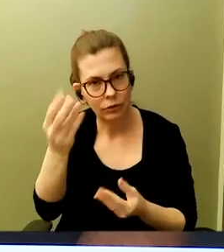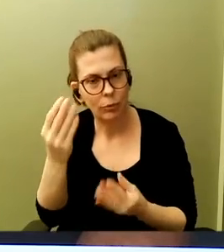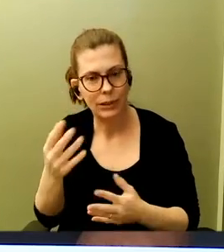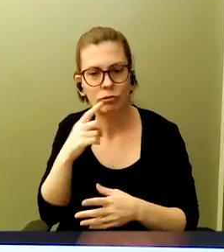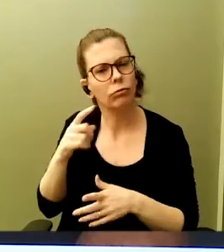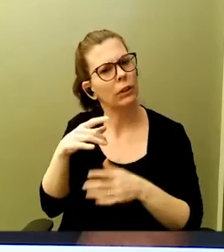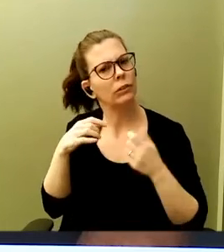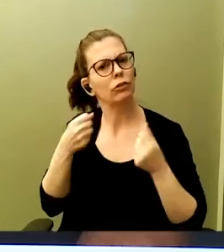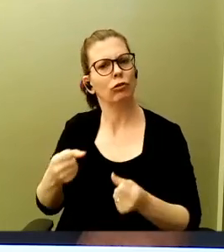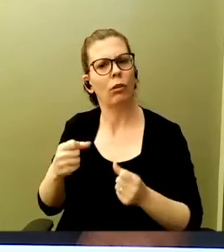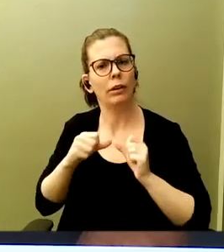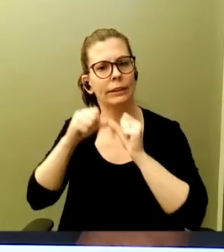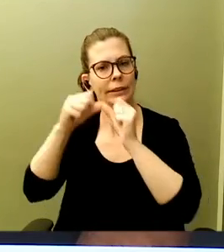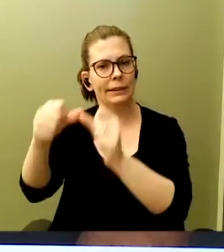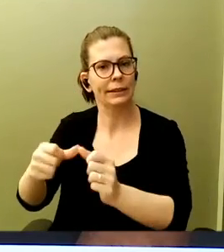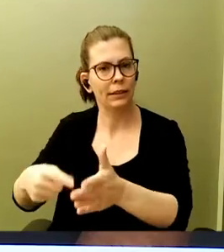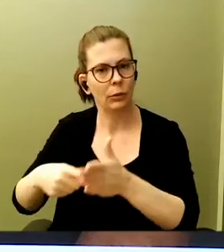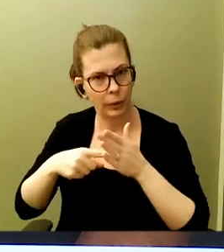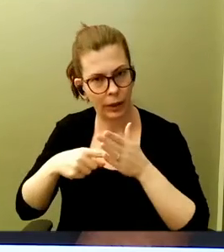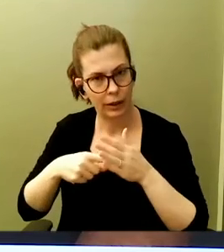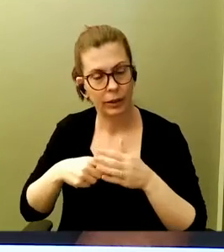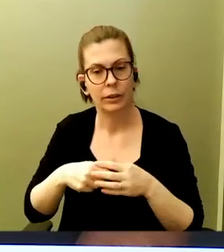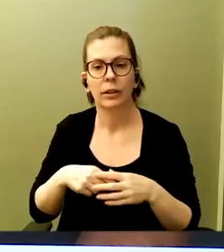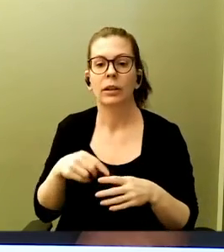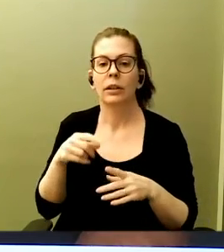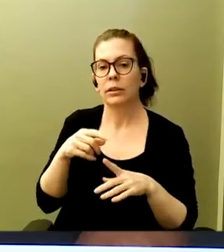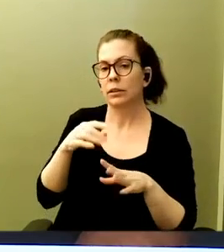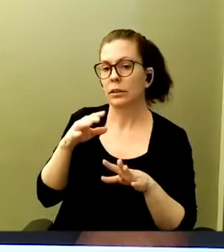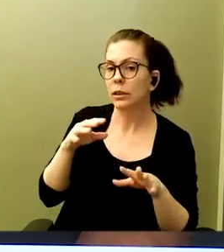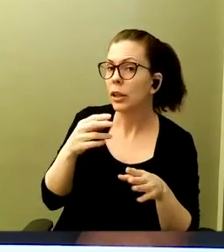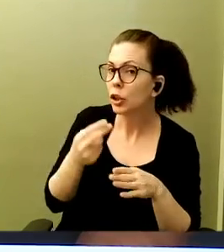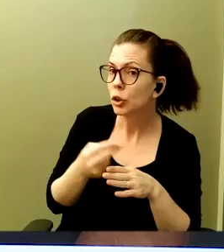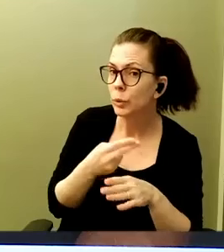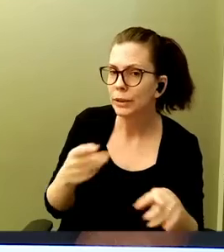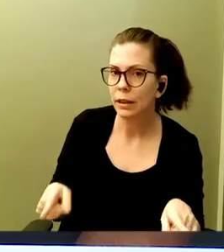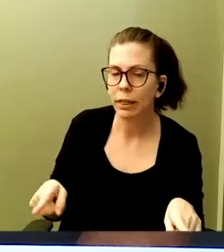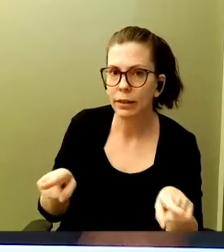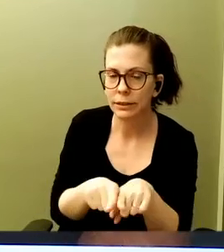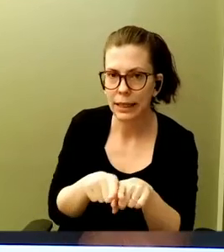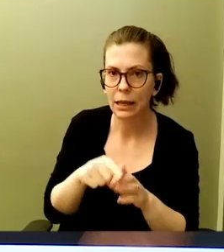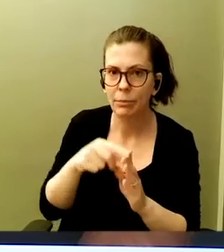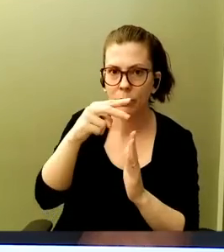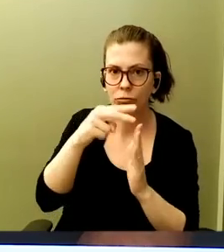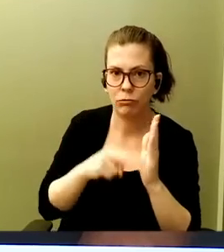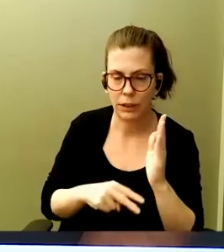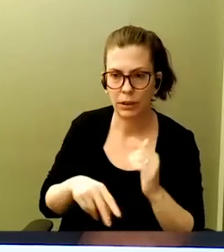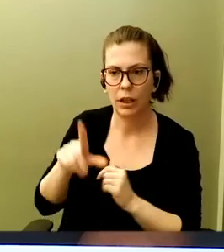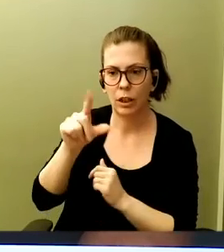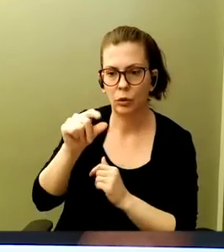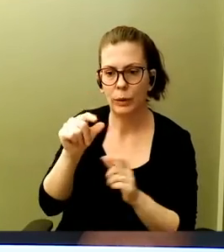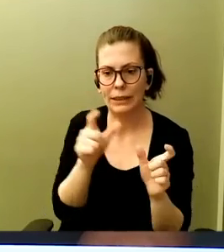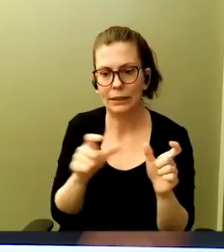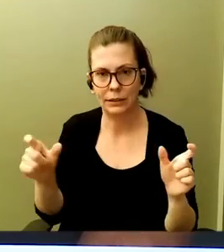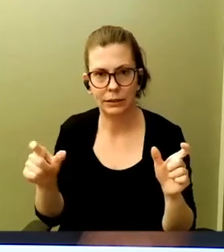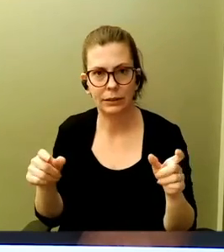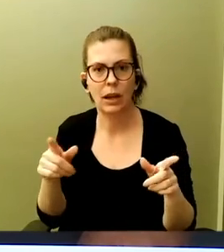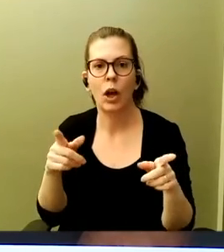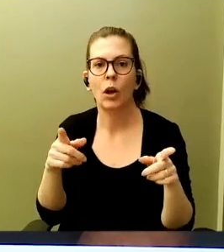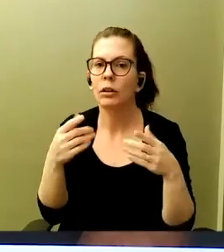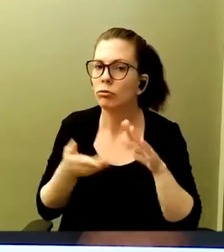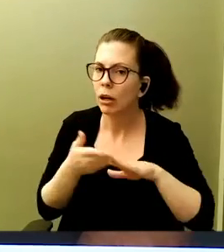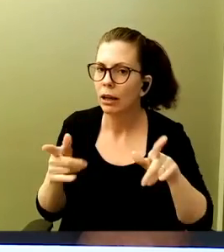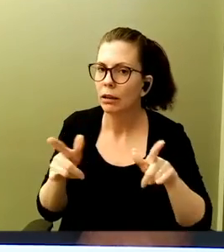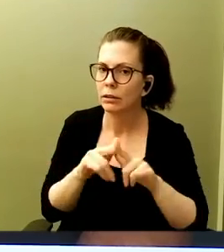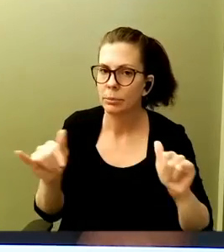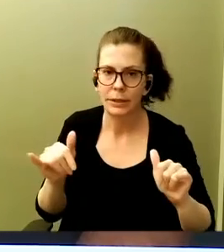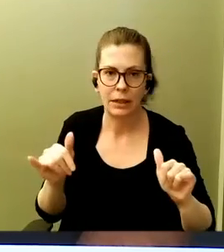And mind this, using the same rig, 20 instances, running simultaneously. So we didn't have a separate